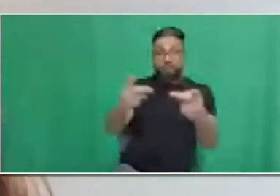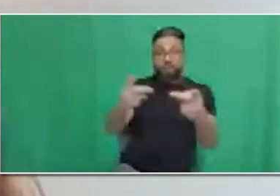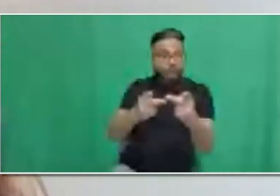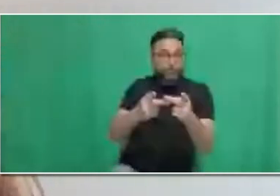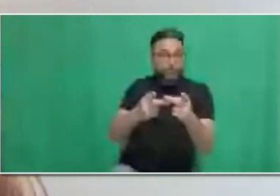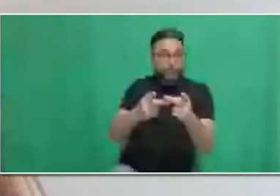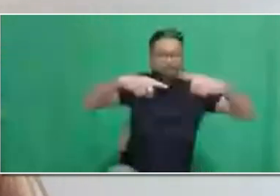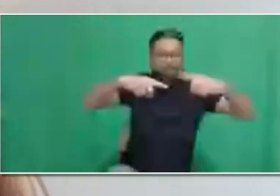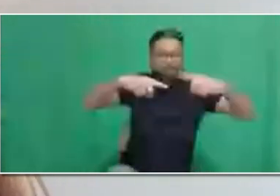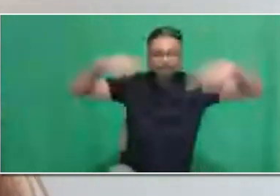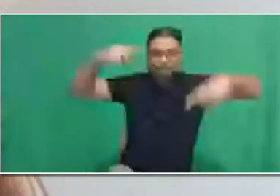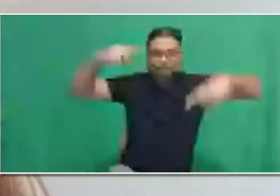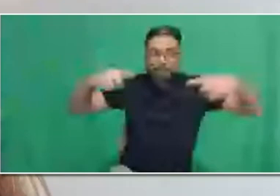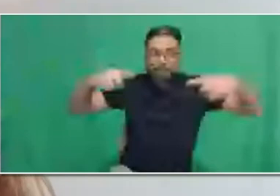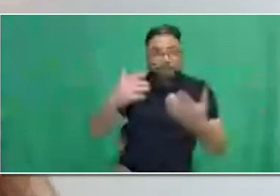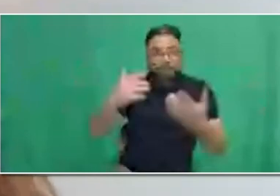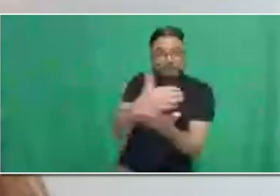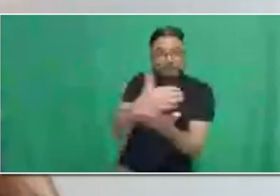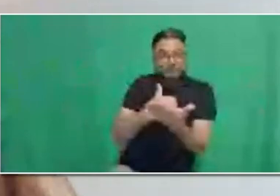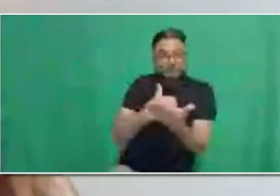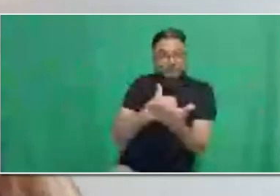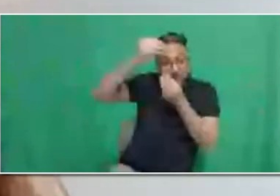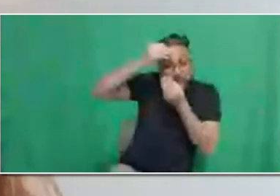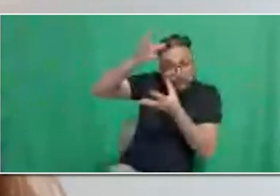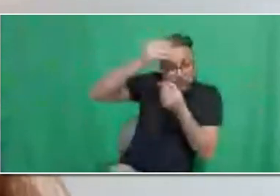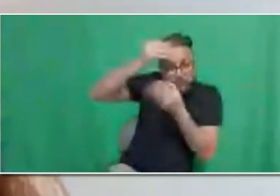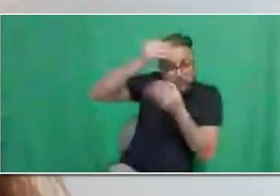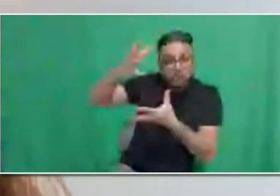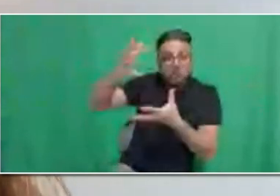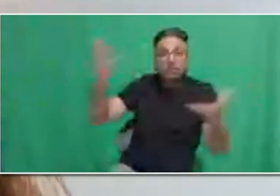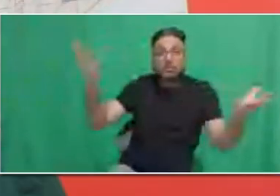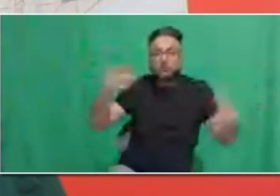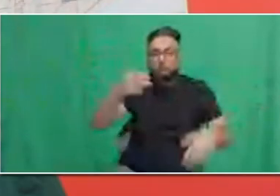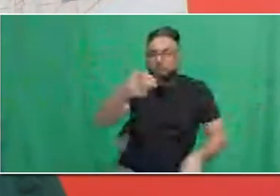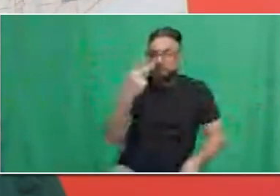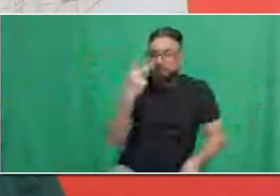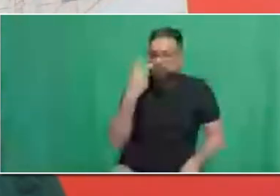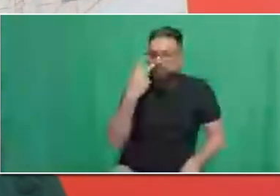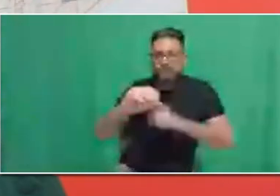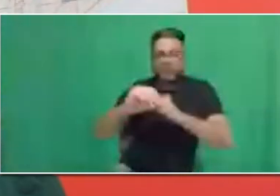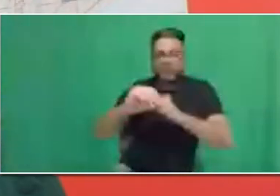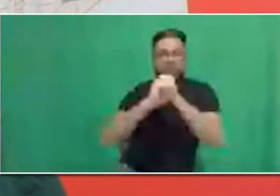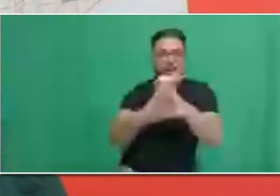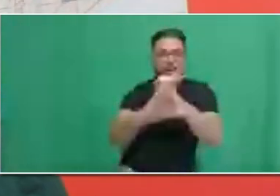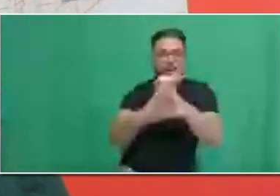postings when the positions will become available. I appreciate that. Great.